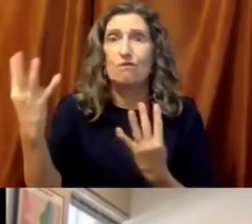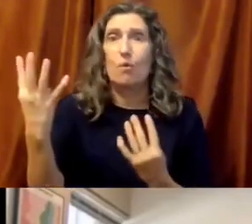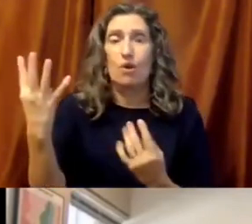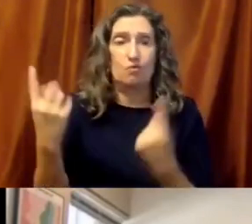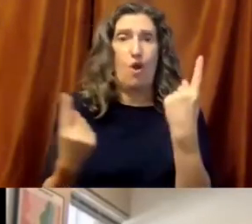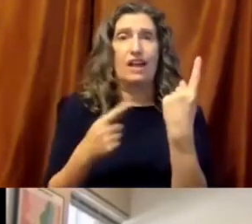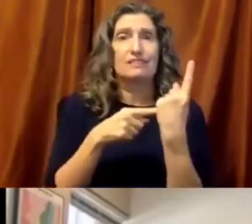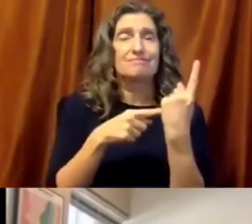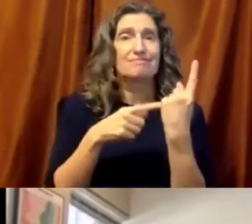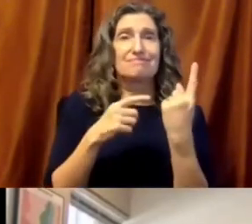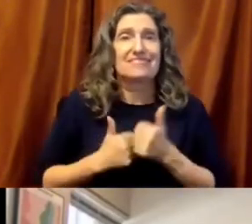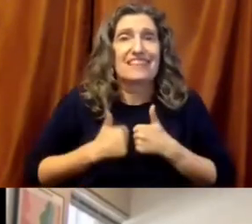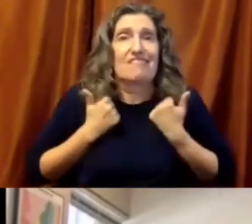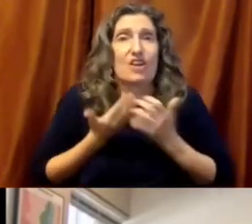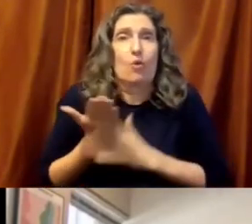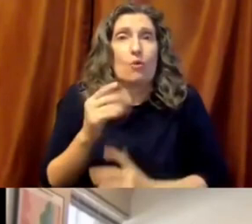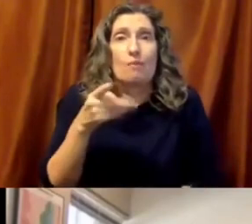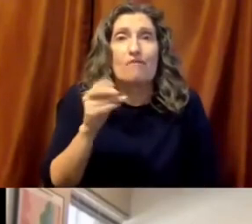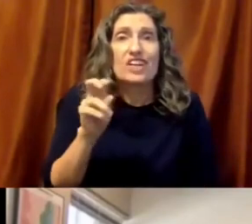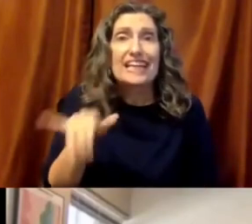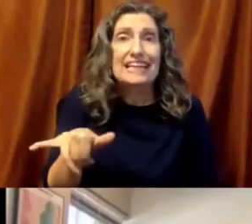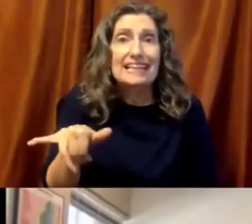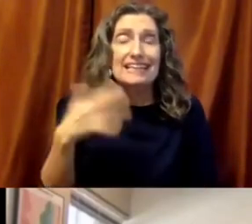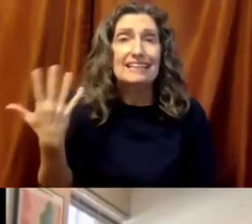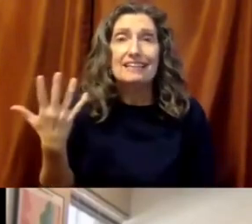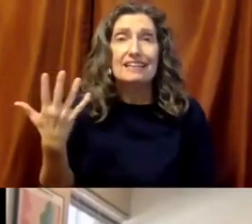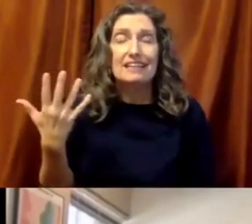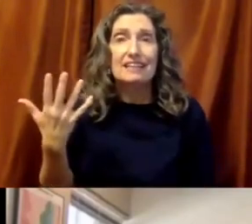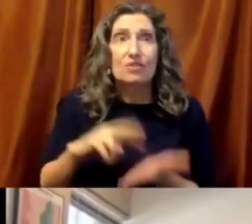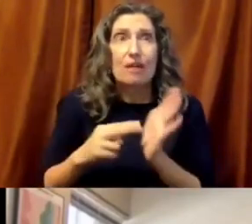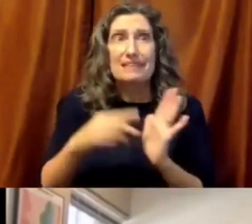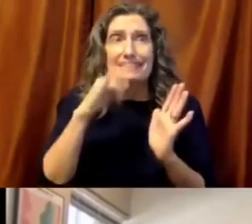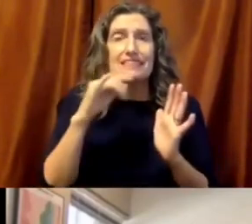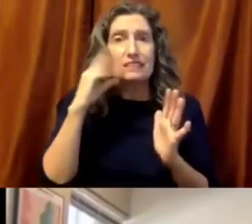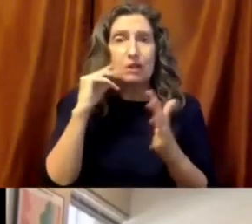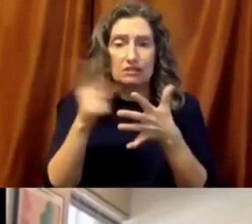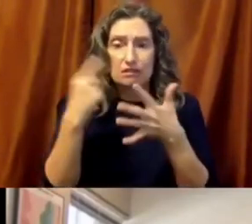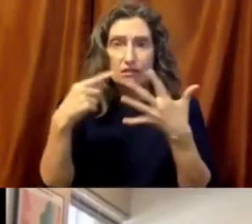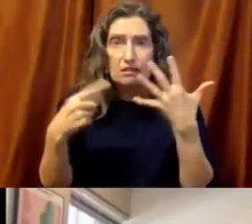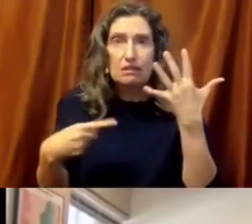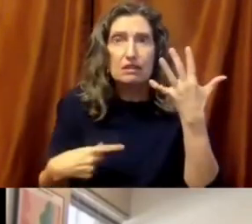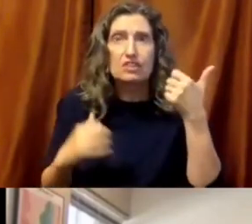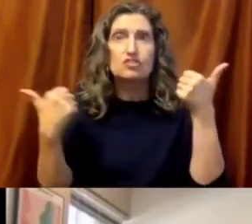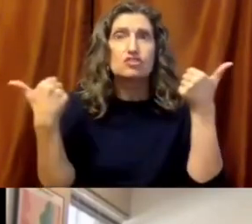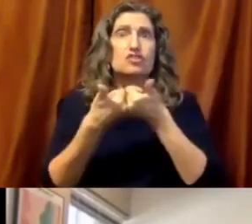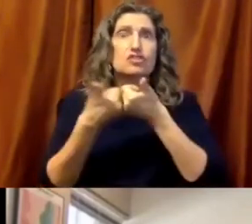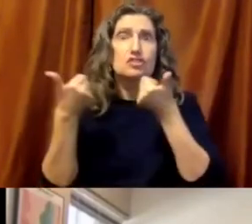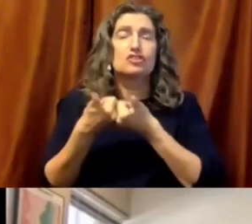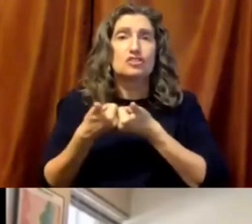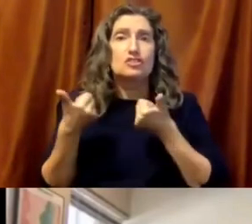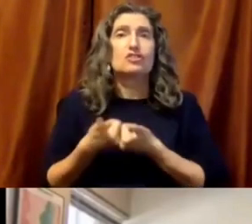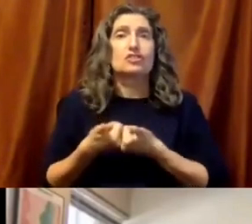poverty, growing homelessness, all the rest of the, you know, strategy, all the challenges that kids experience.